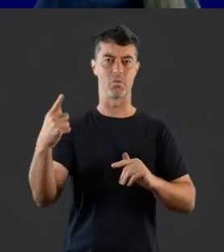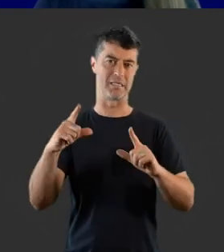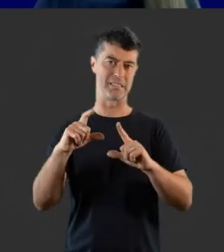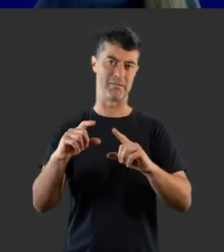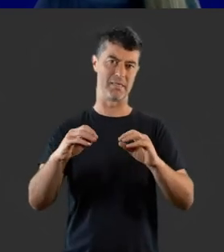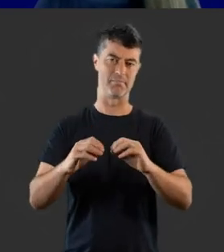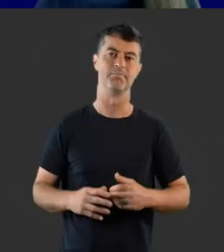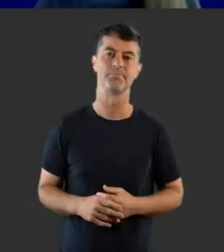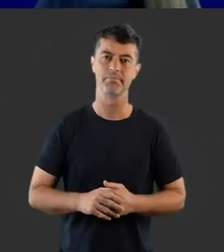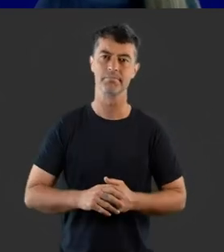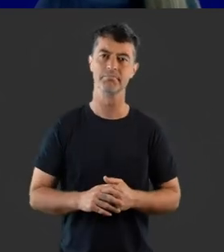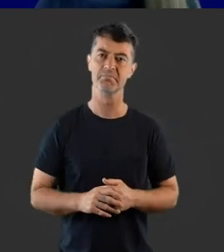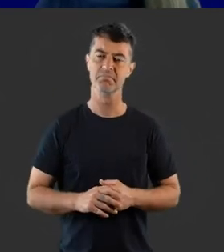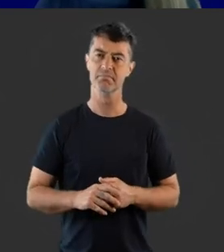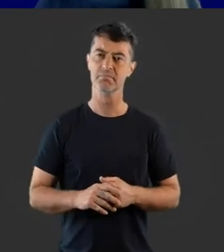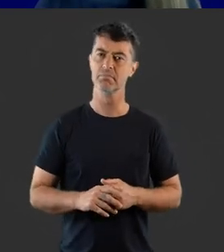over 81 decibels.